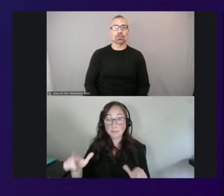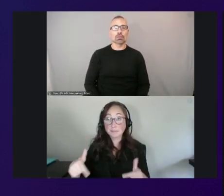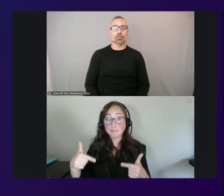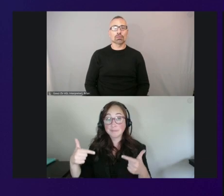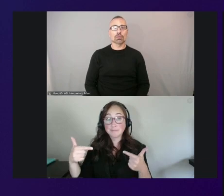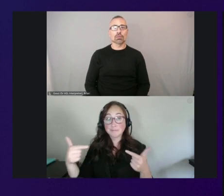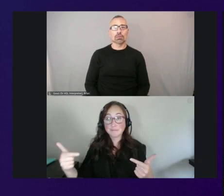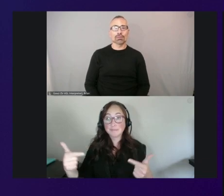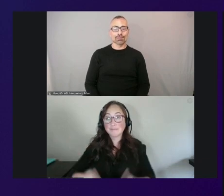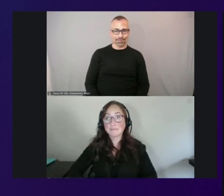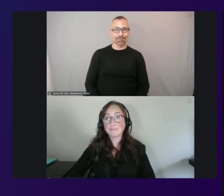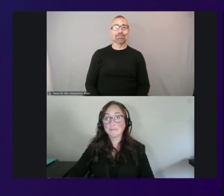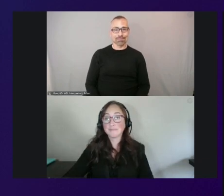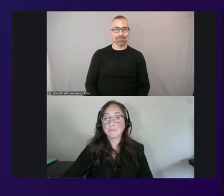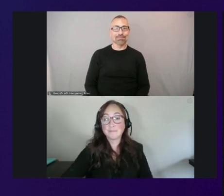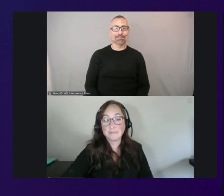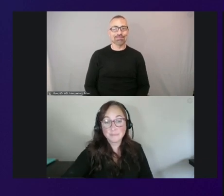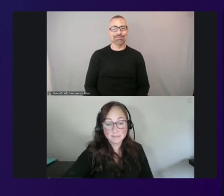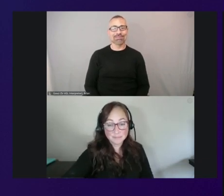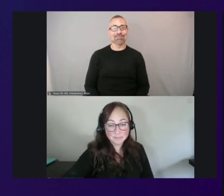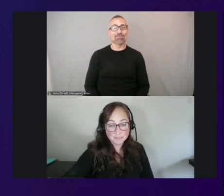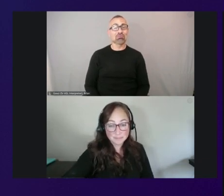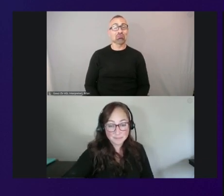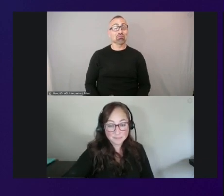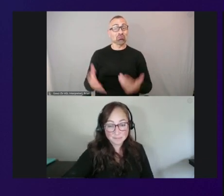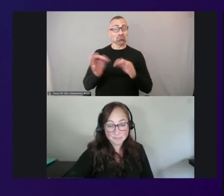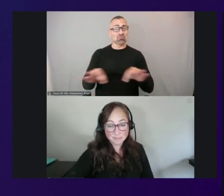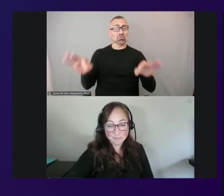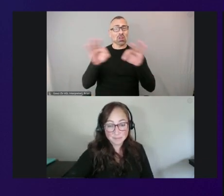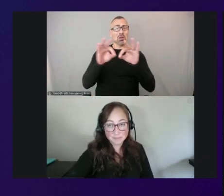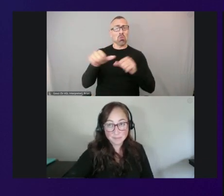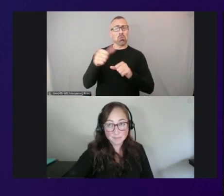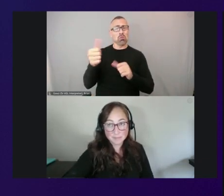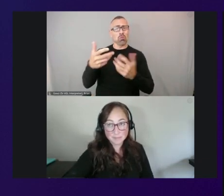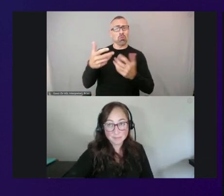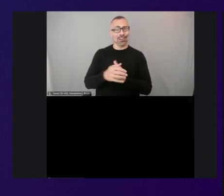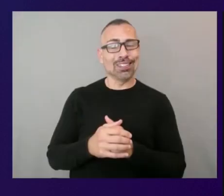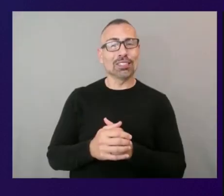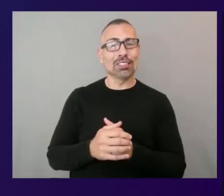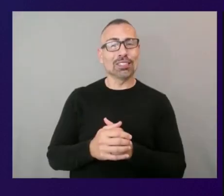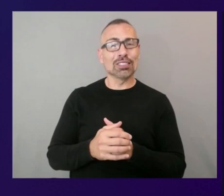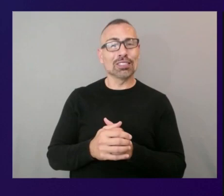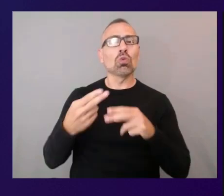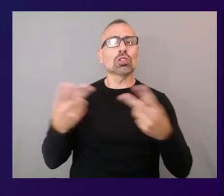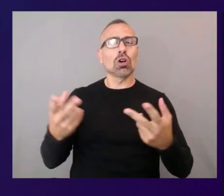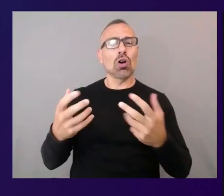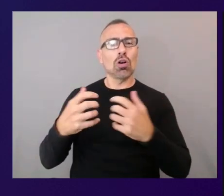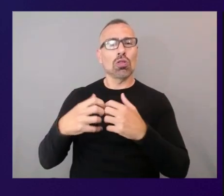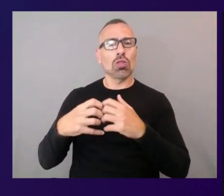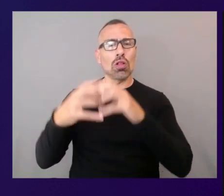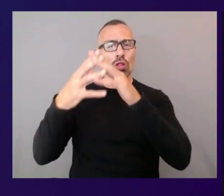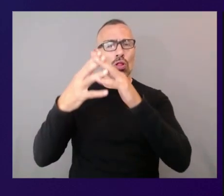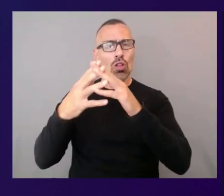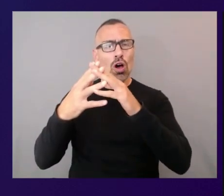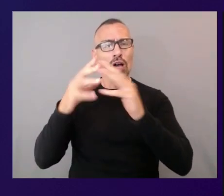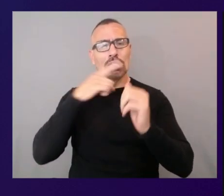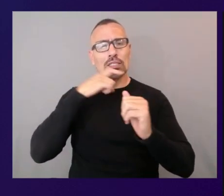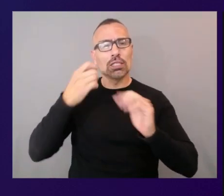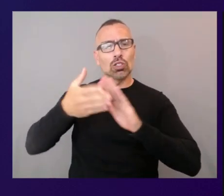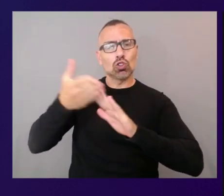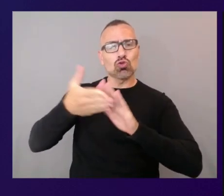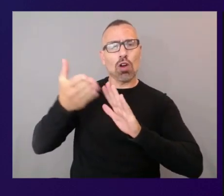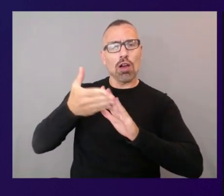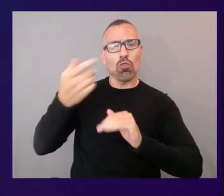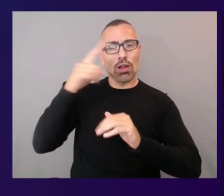the the next thing that's important here is the launch in dry run mode as a testing parameter what this will do is it's going to tell the solution